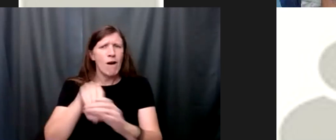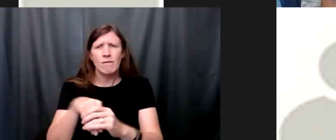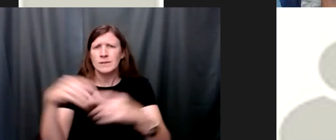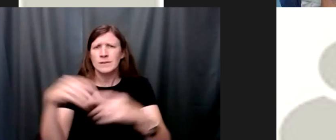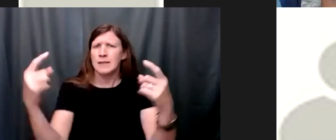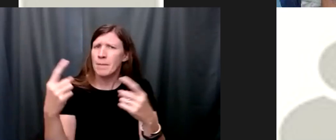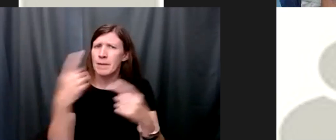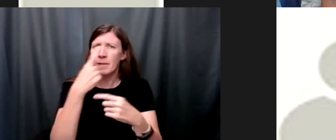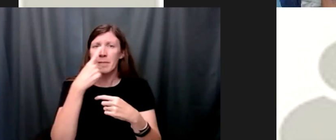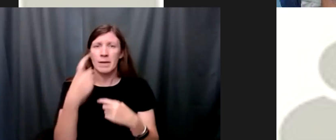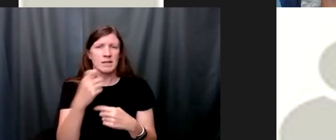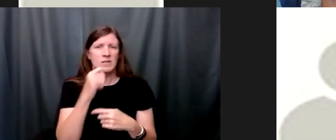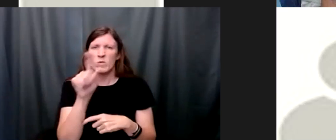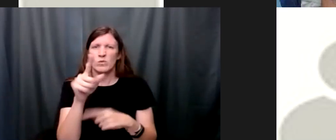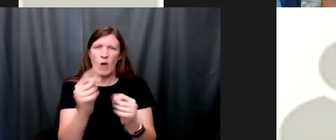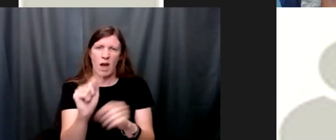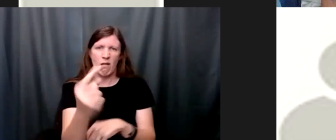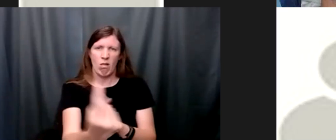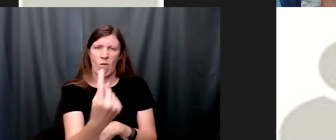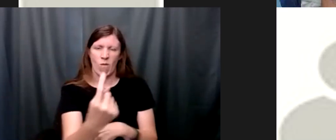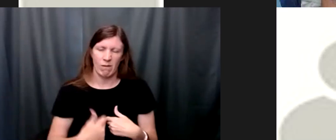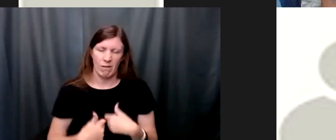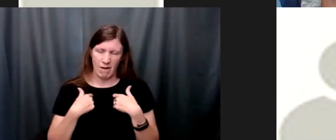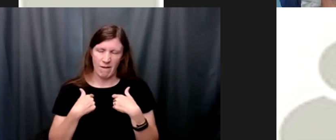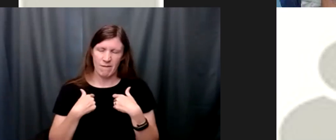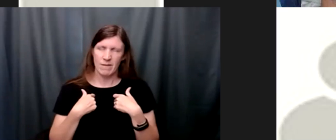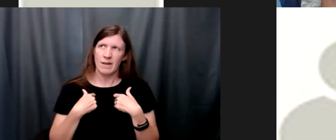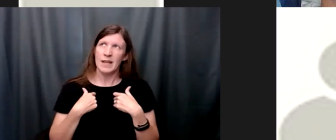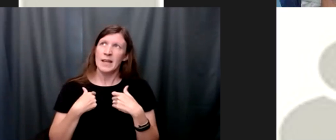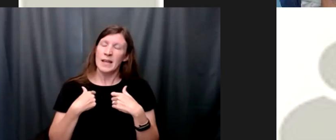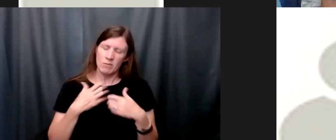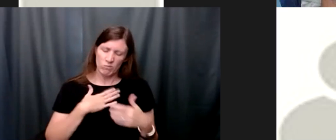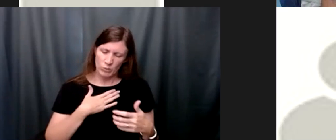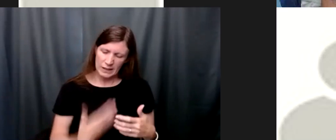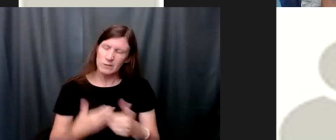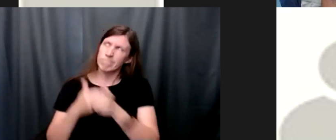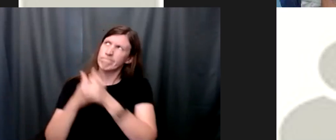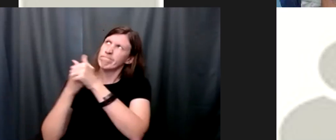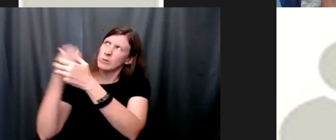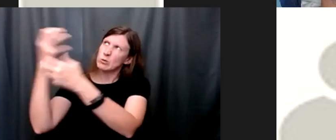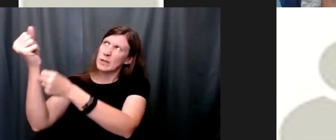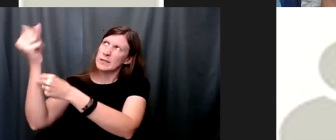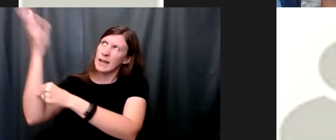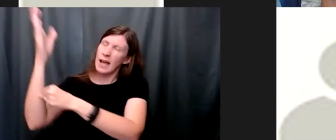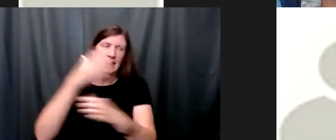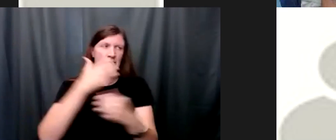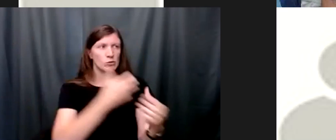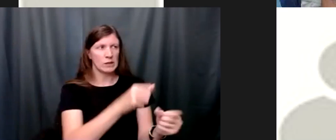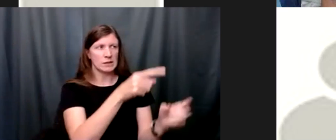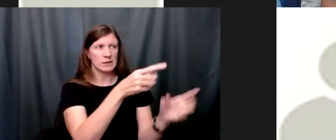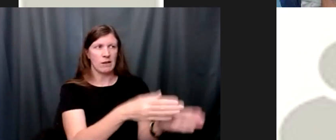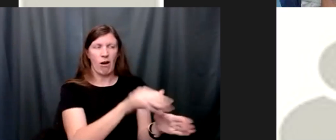spiritual practice that requires a willingness to trust god and trust others it's a way of being courageous and vulnerable